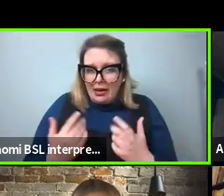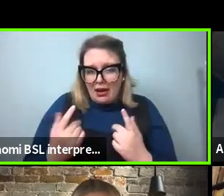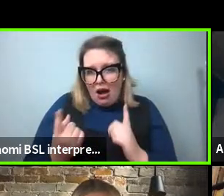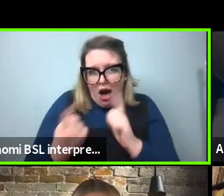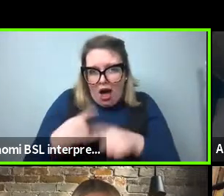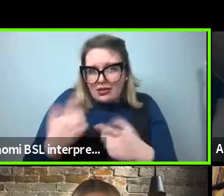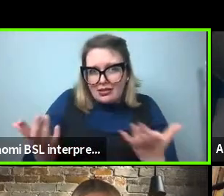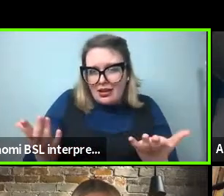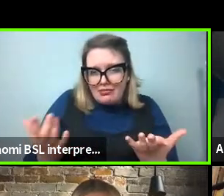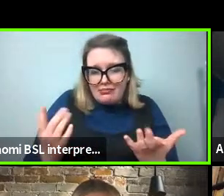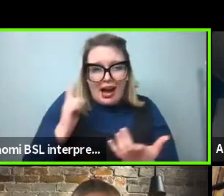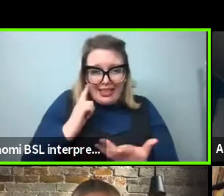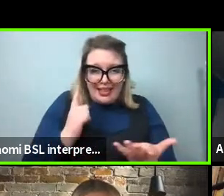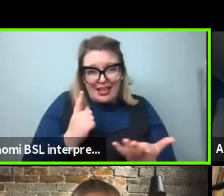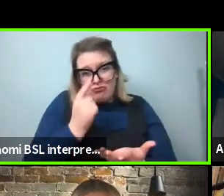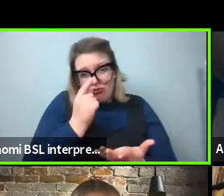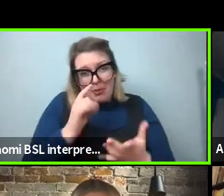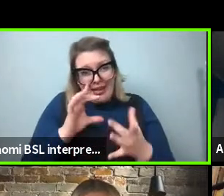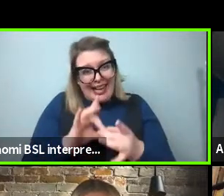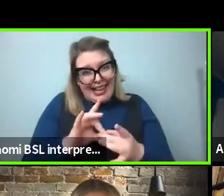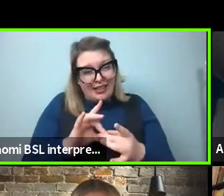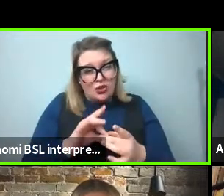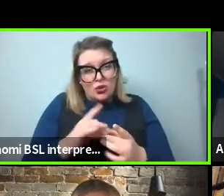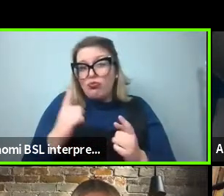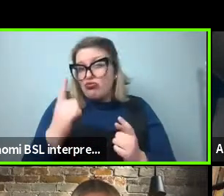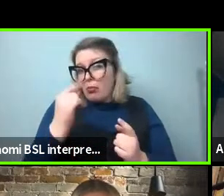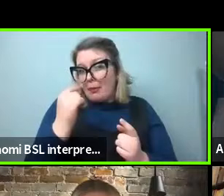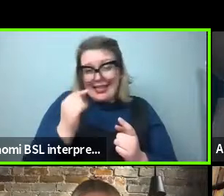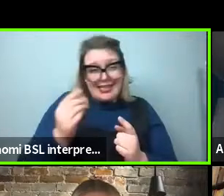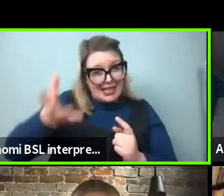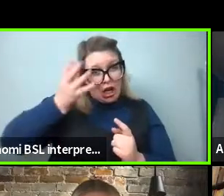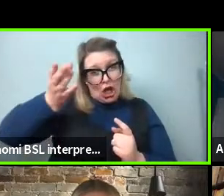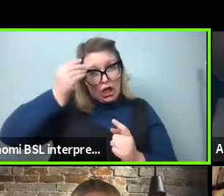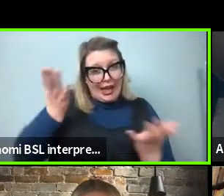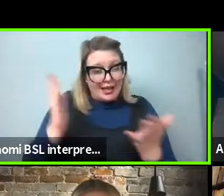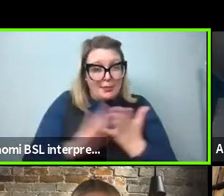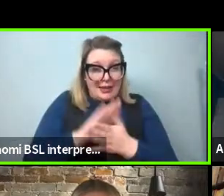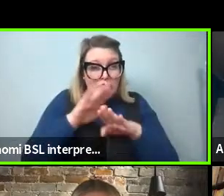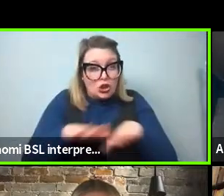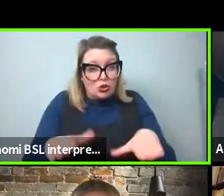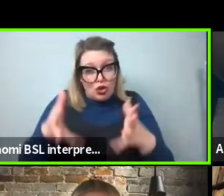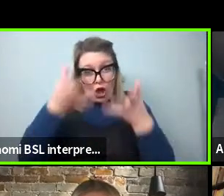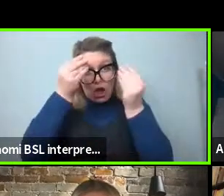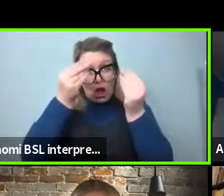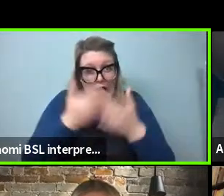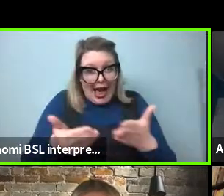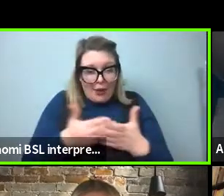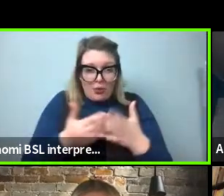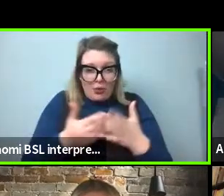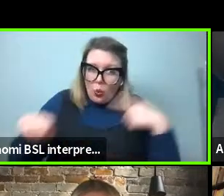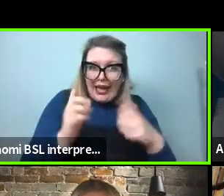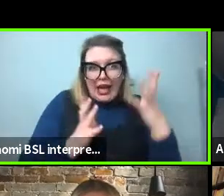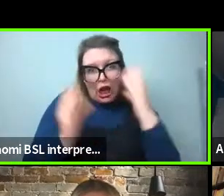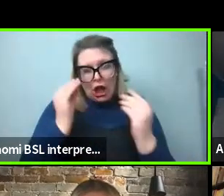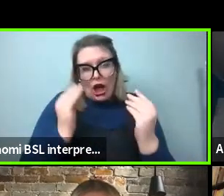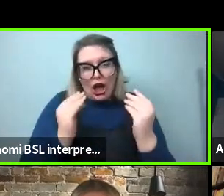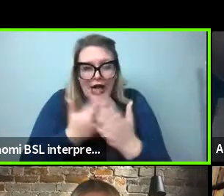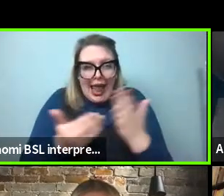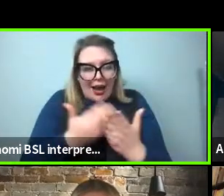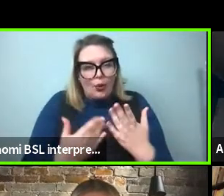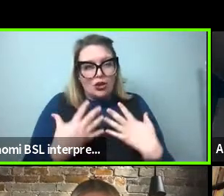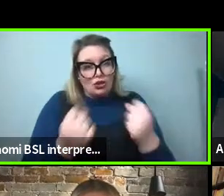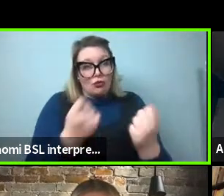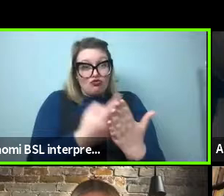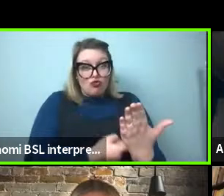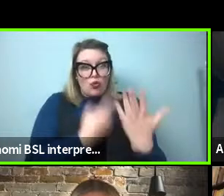of probably learning. So there's something simpler, you know, to kids learning a language or to us learning a language is have rules. There have to